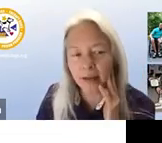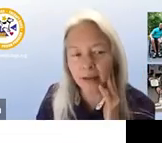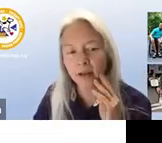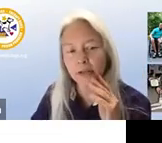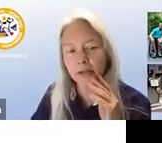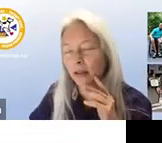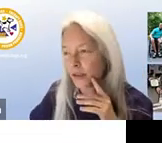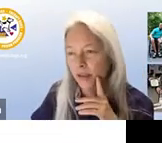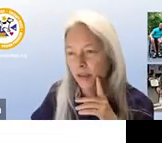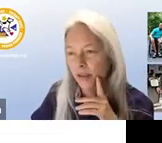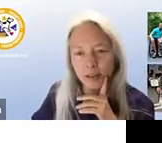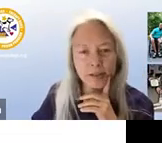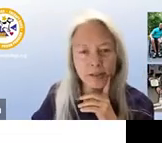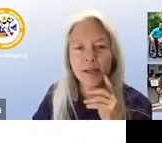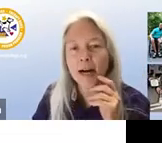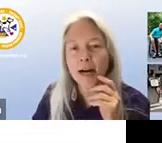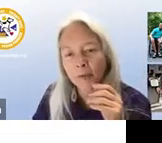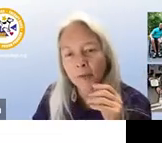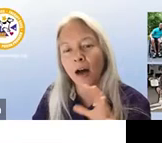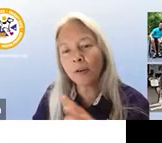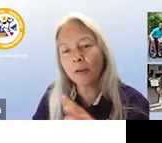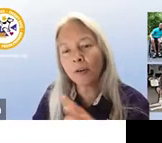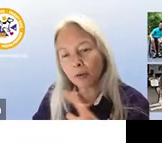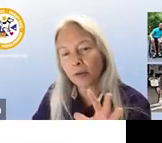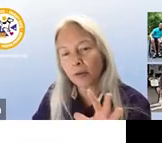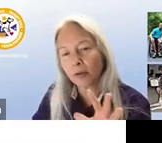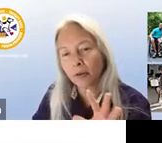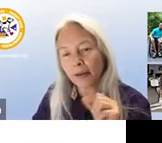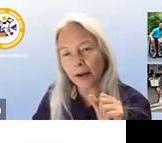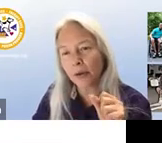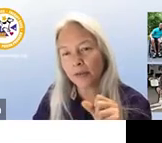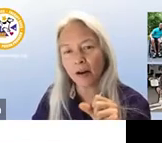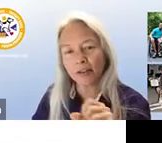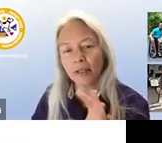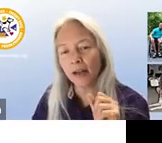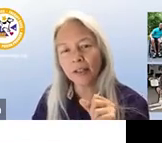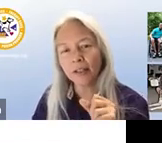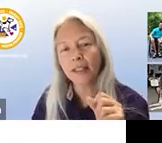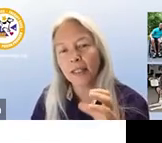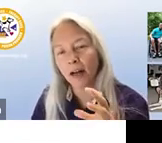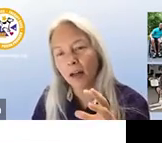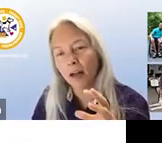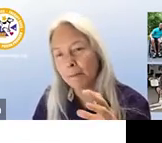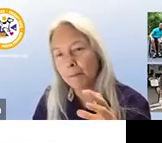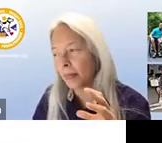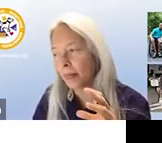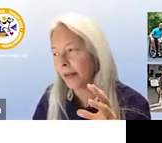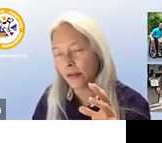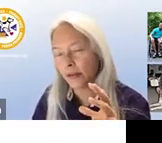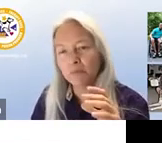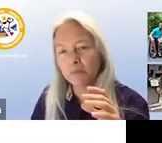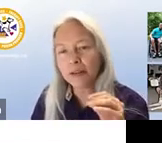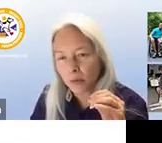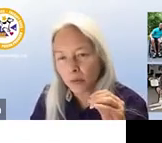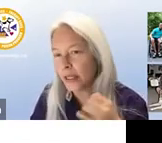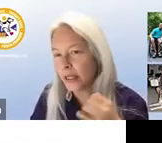talking guide dogs hearing dogs service dogs um the other categories of dogs here that we have um they can